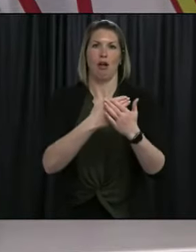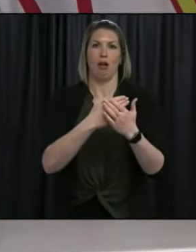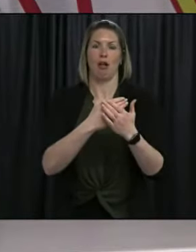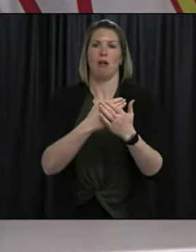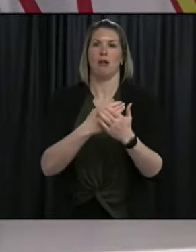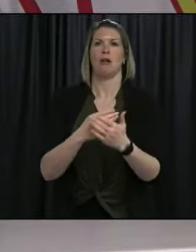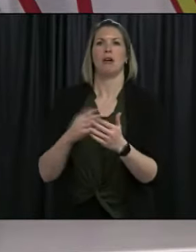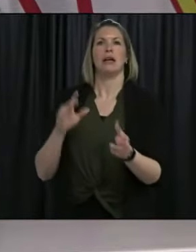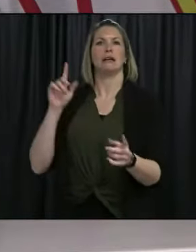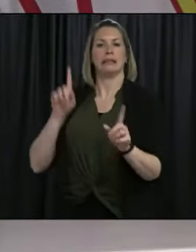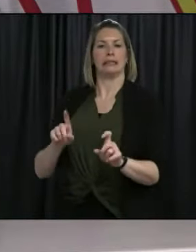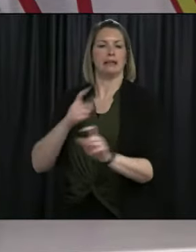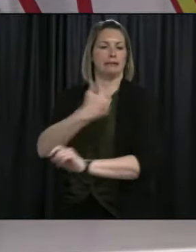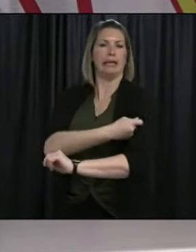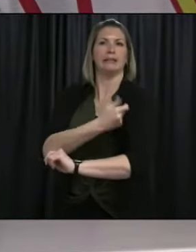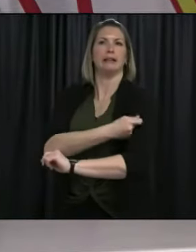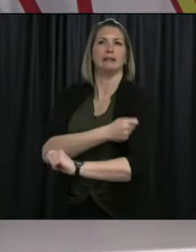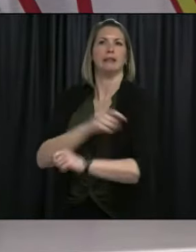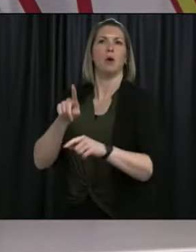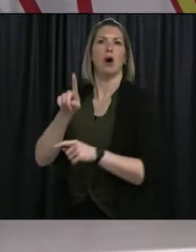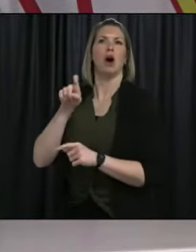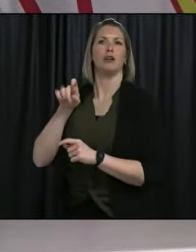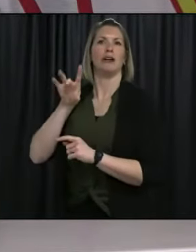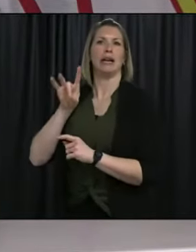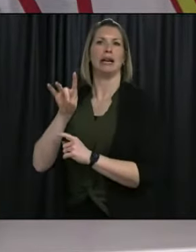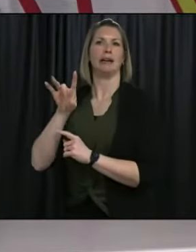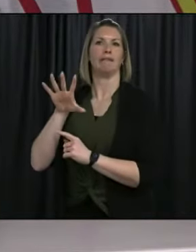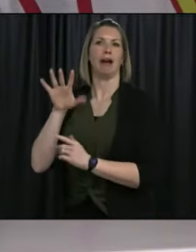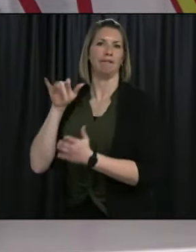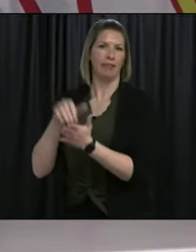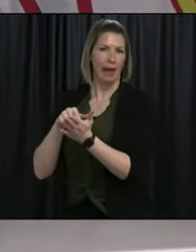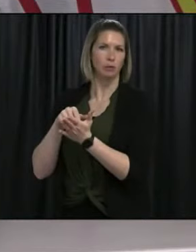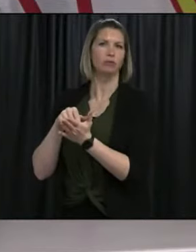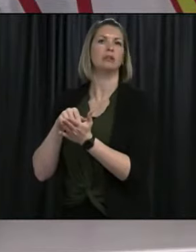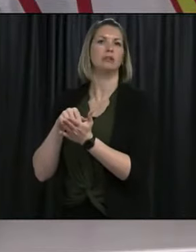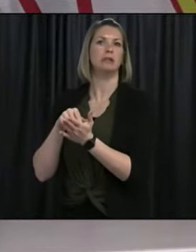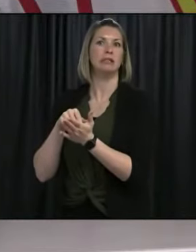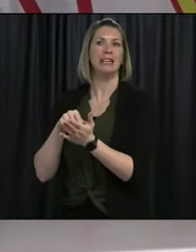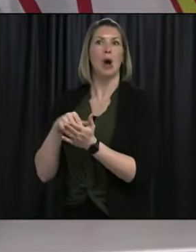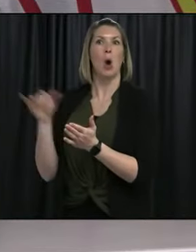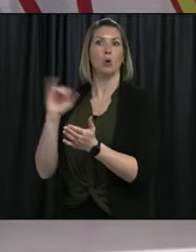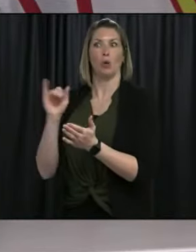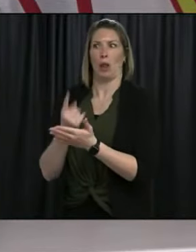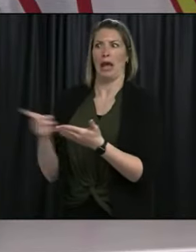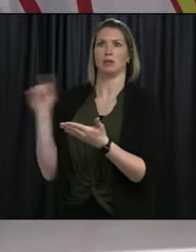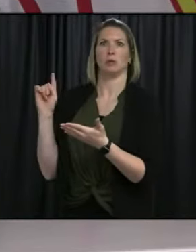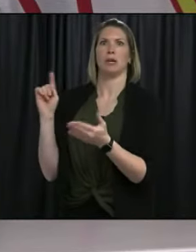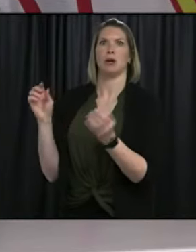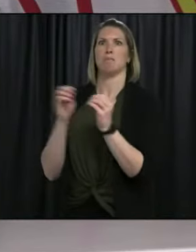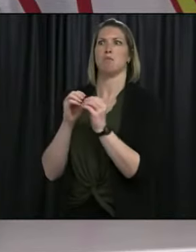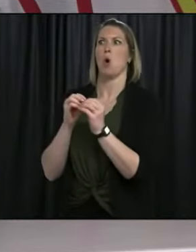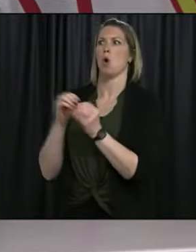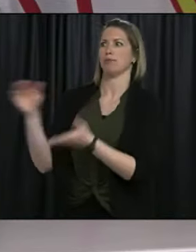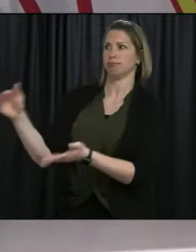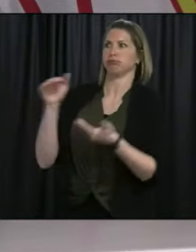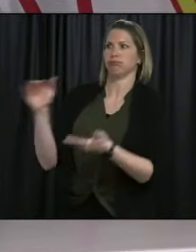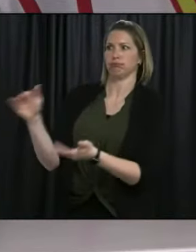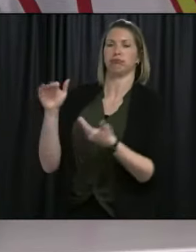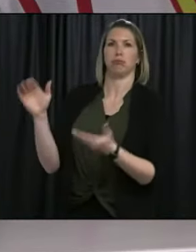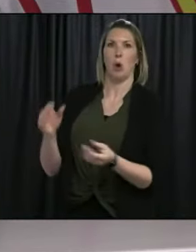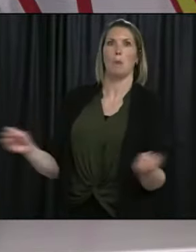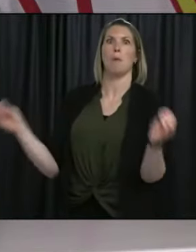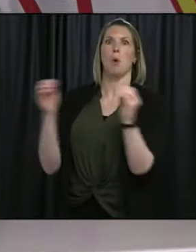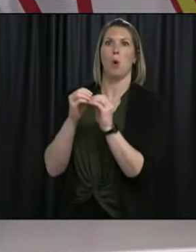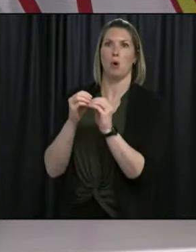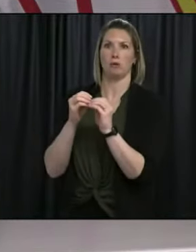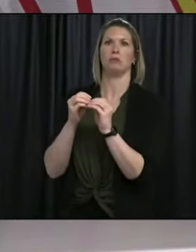of vaccine, an increase of almost 20,000 since last week. Starting today, all regional health authorities will issue an open